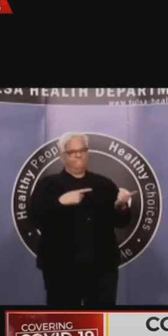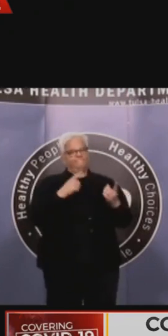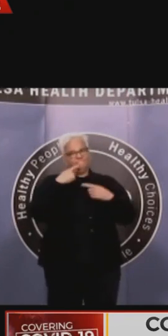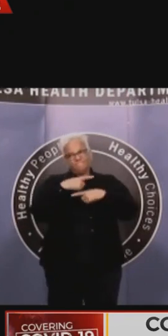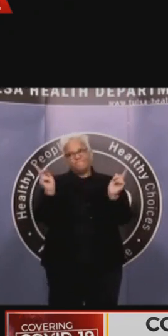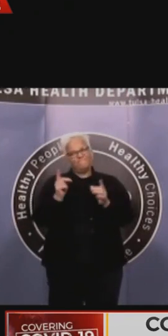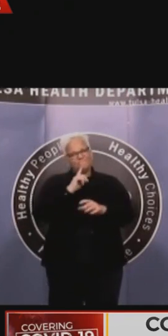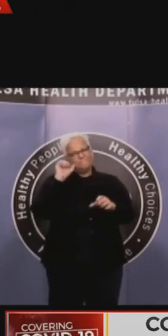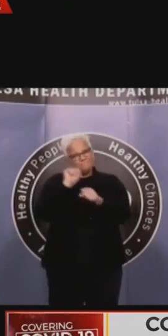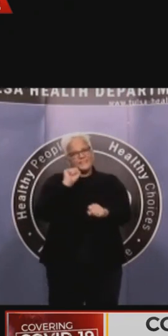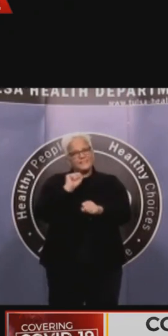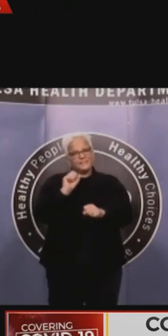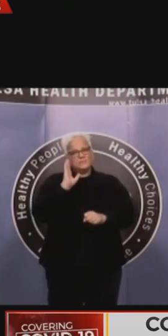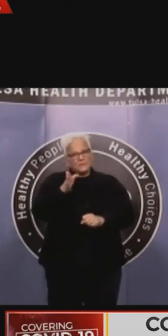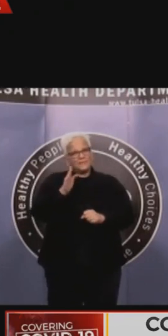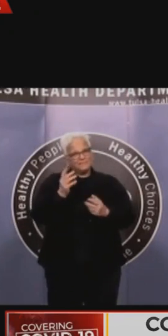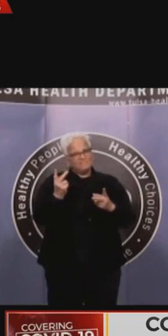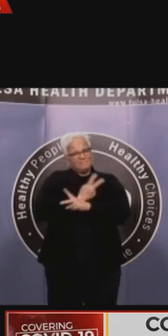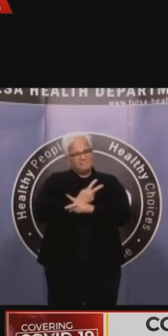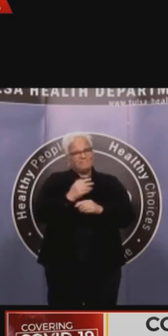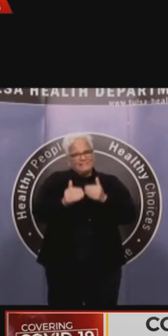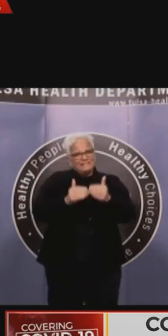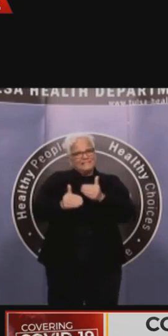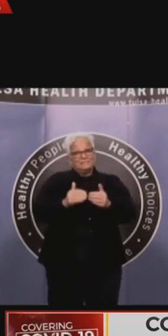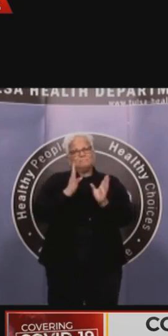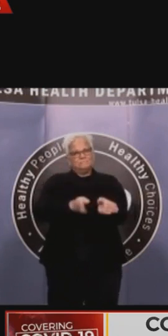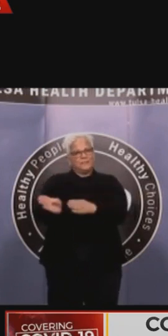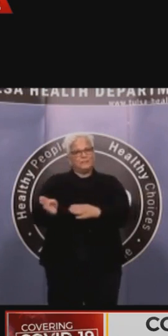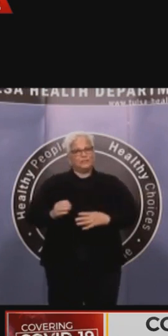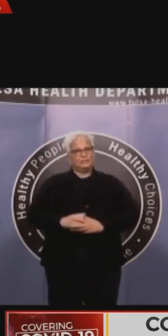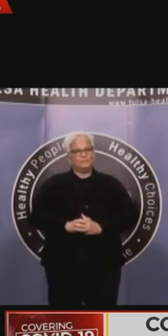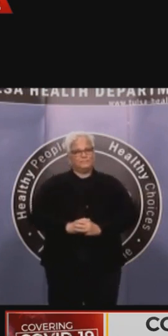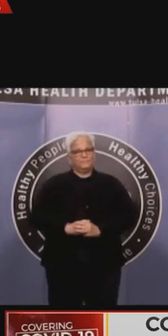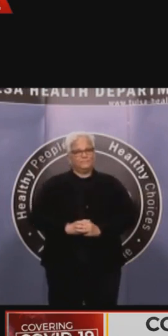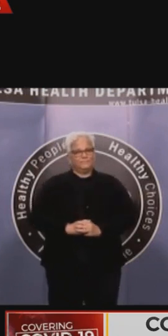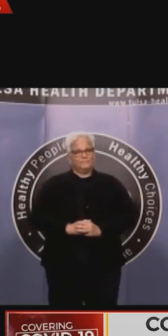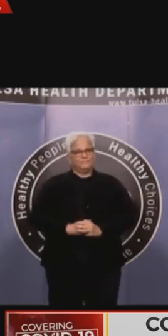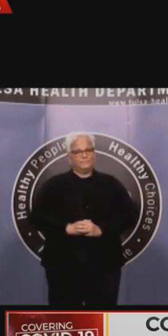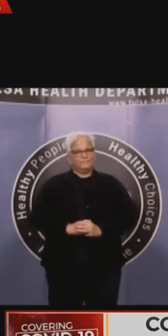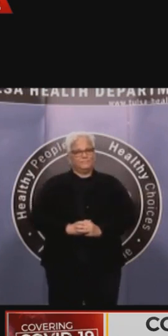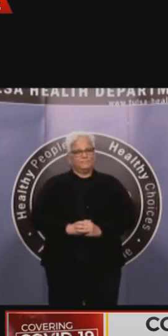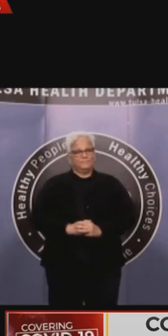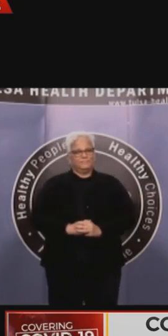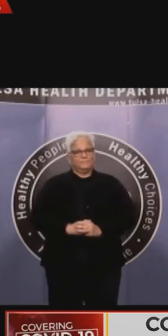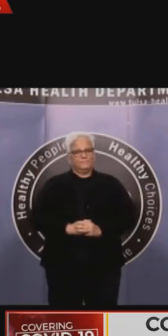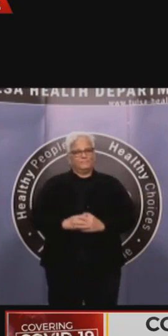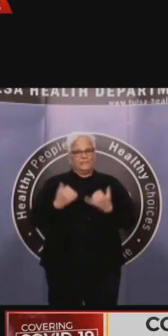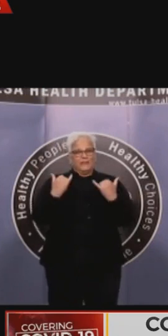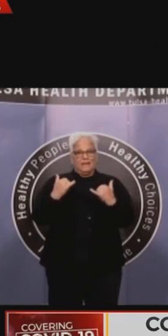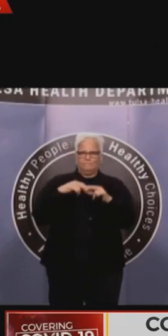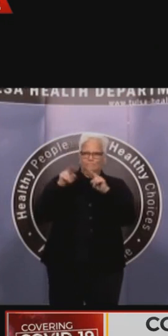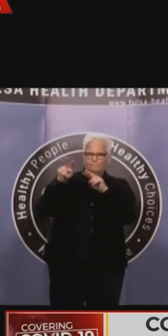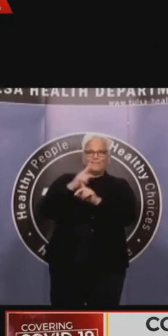until early May, the beginning of May. And that's what we've been doing all this social distancing for, is to